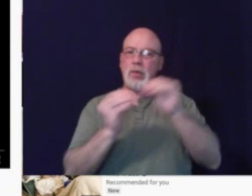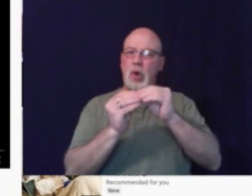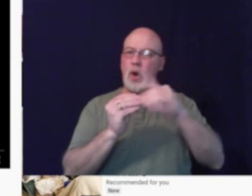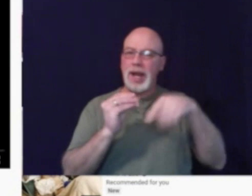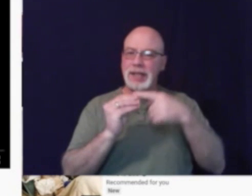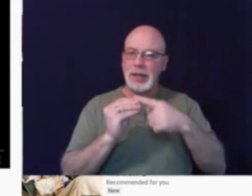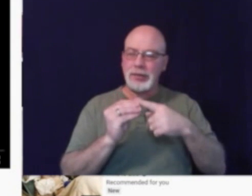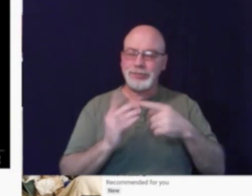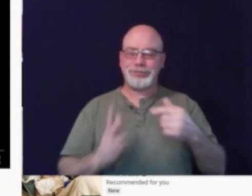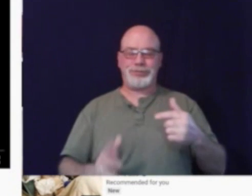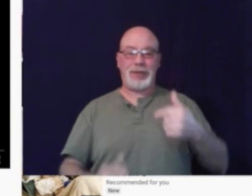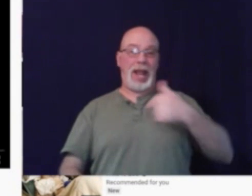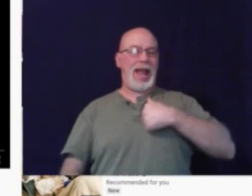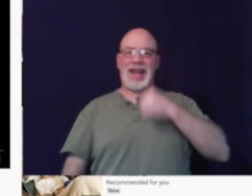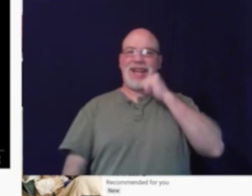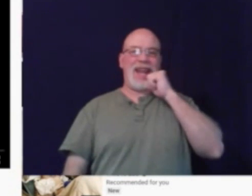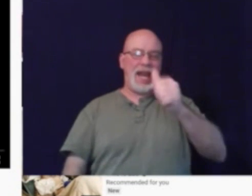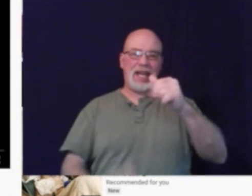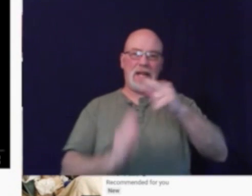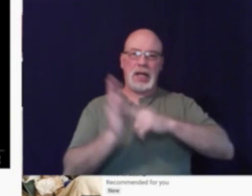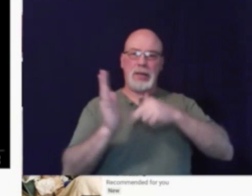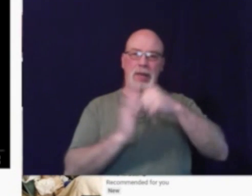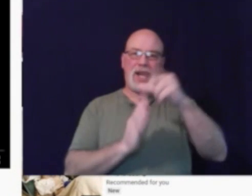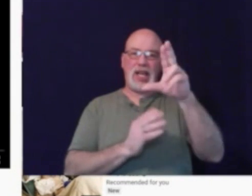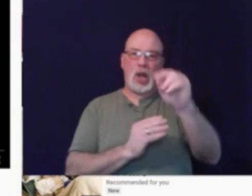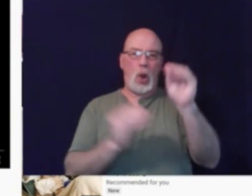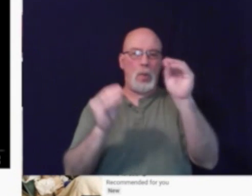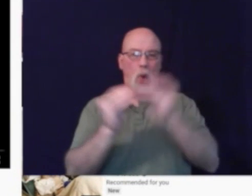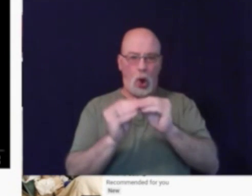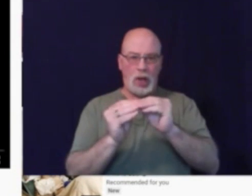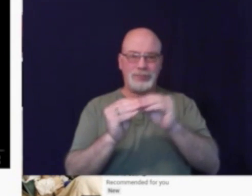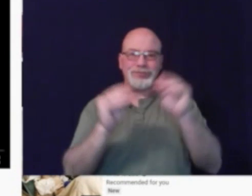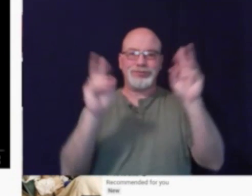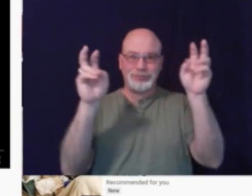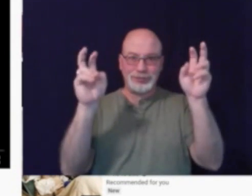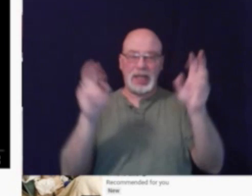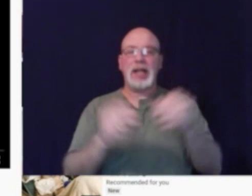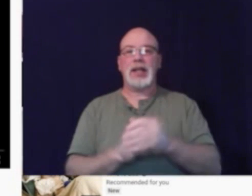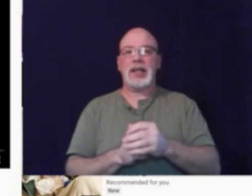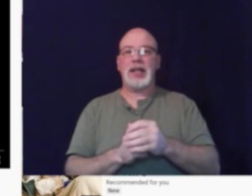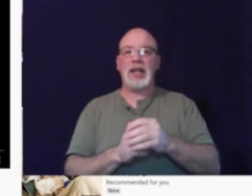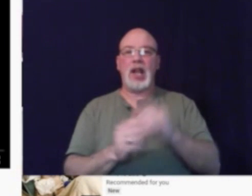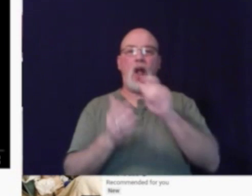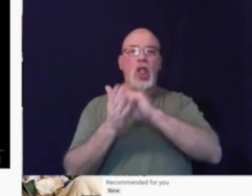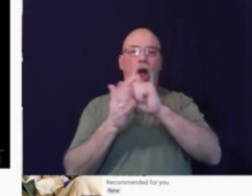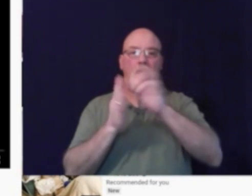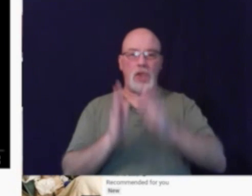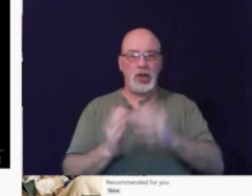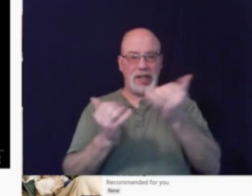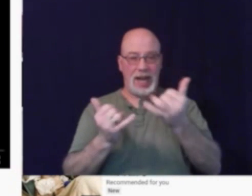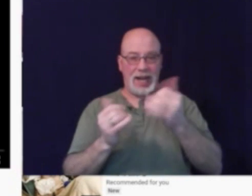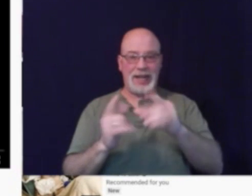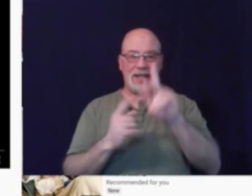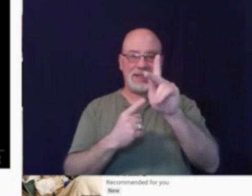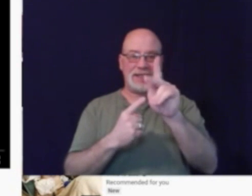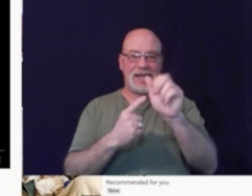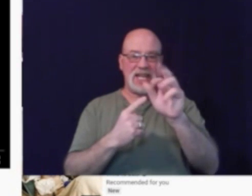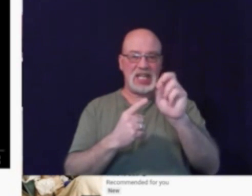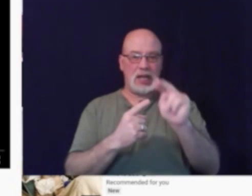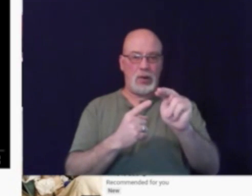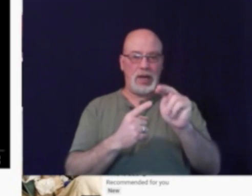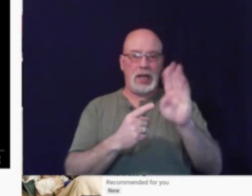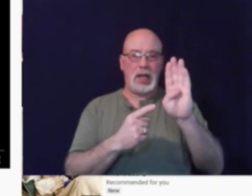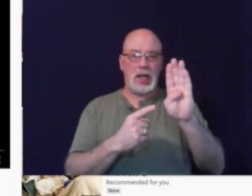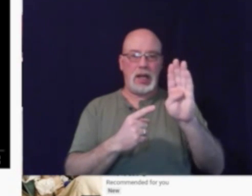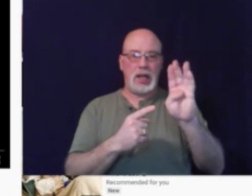I ain't gonna paint no more. Our author today is Karen Beaumont. That's the lovely